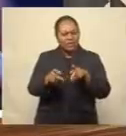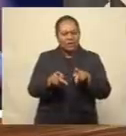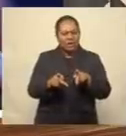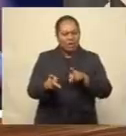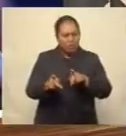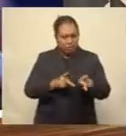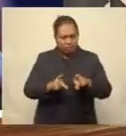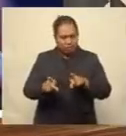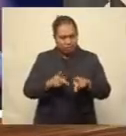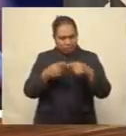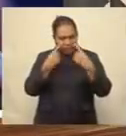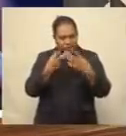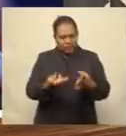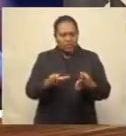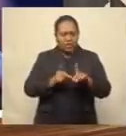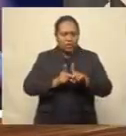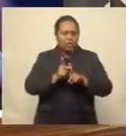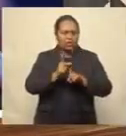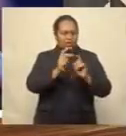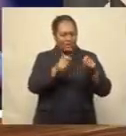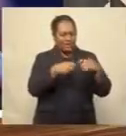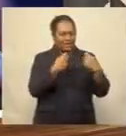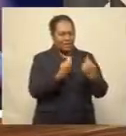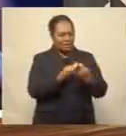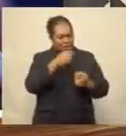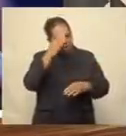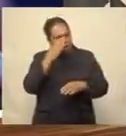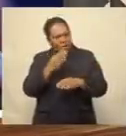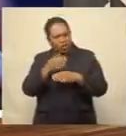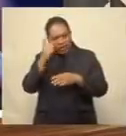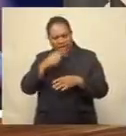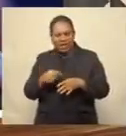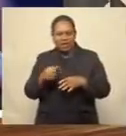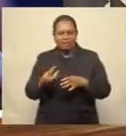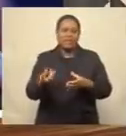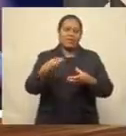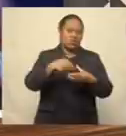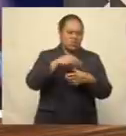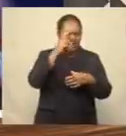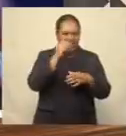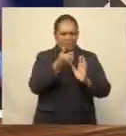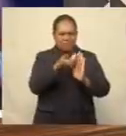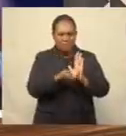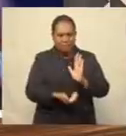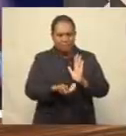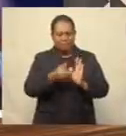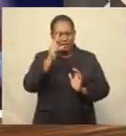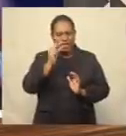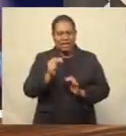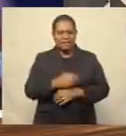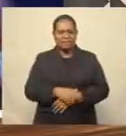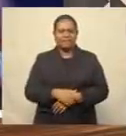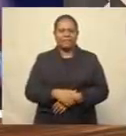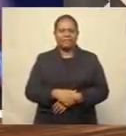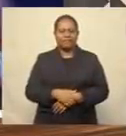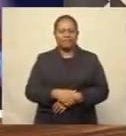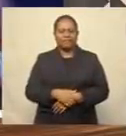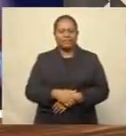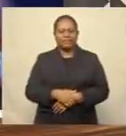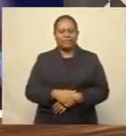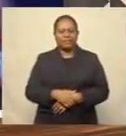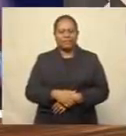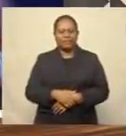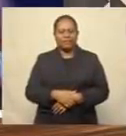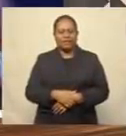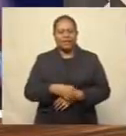of the Royal Messi Cup competition hoping to rope in a few players for the Mbati in October. As Venina Rakotong reports,